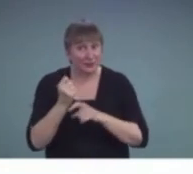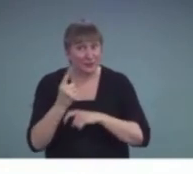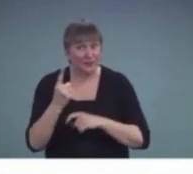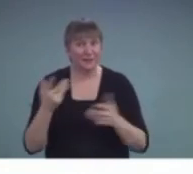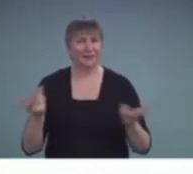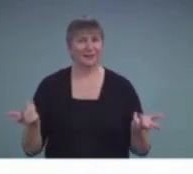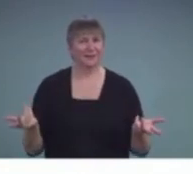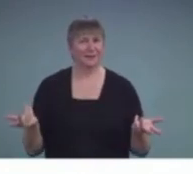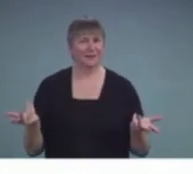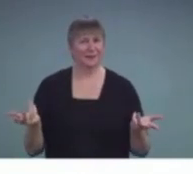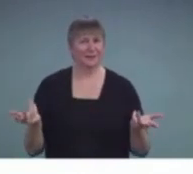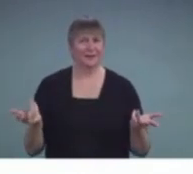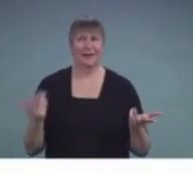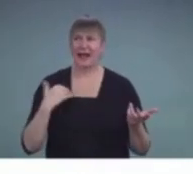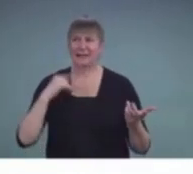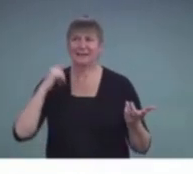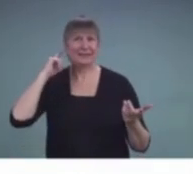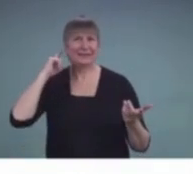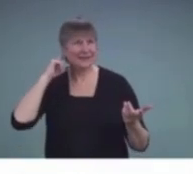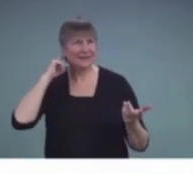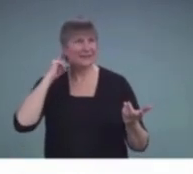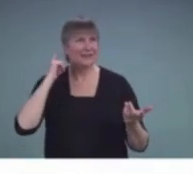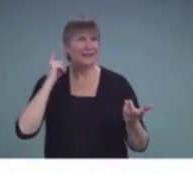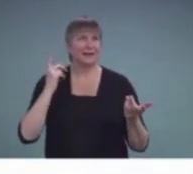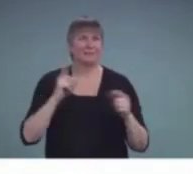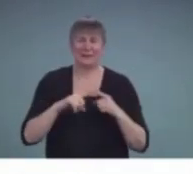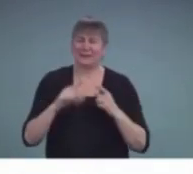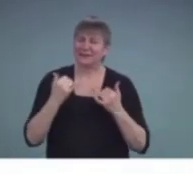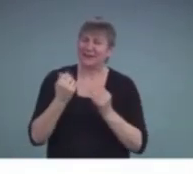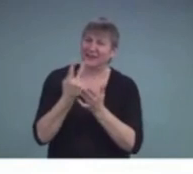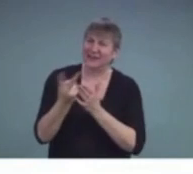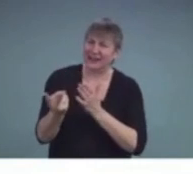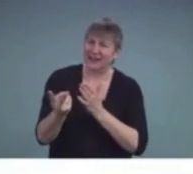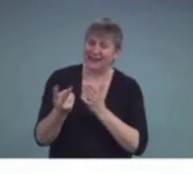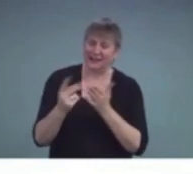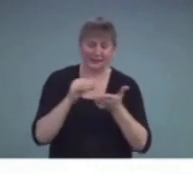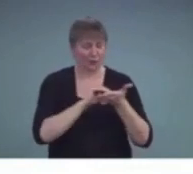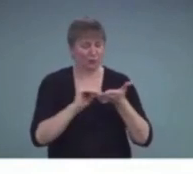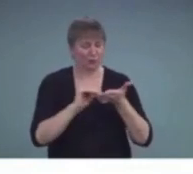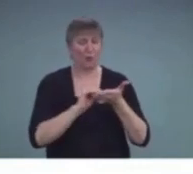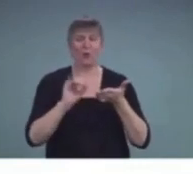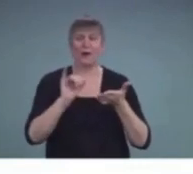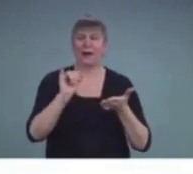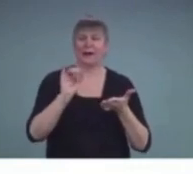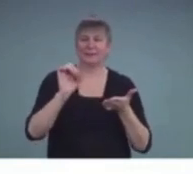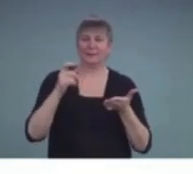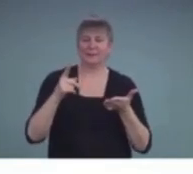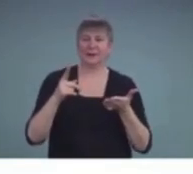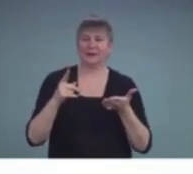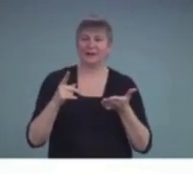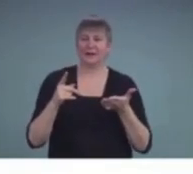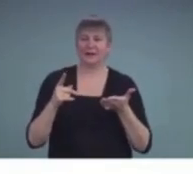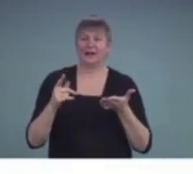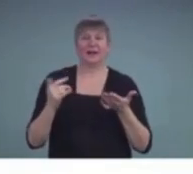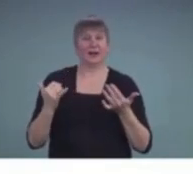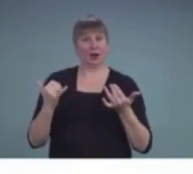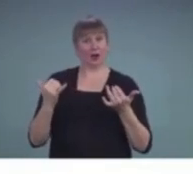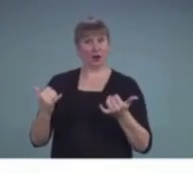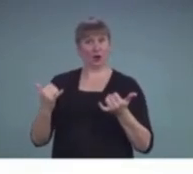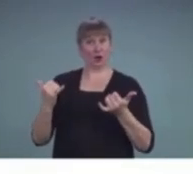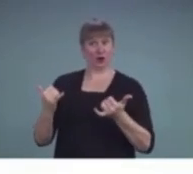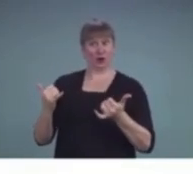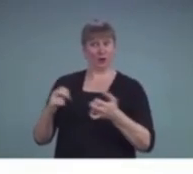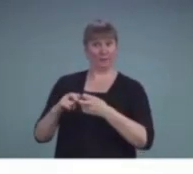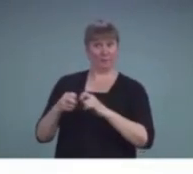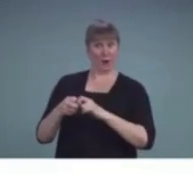a device. Anyway, they stated on the IEP that his current difficulties are not primarily